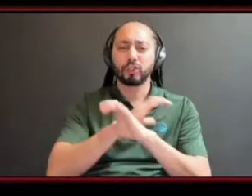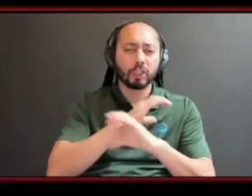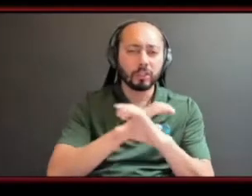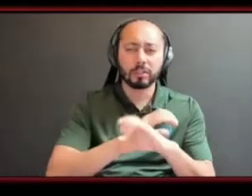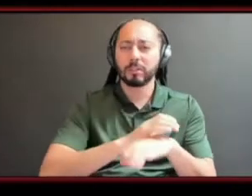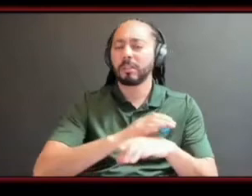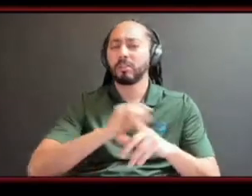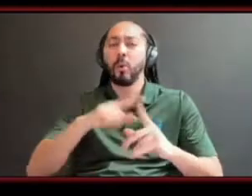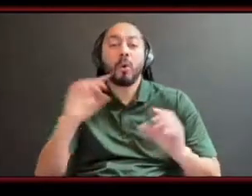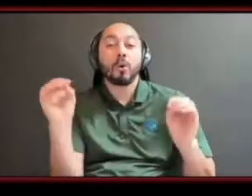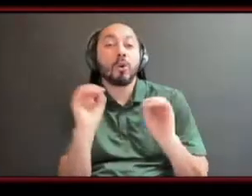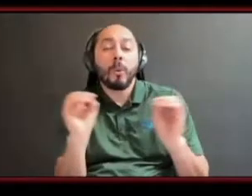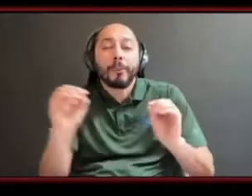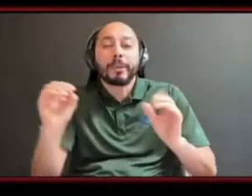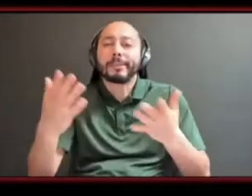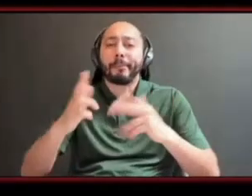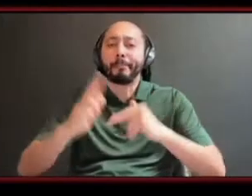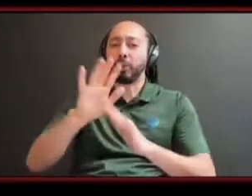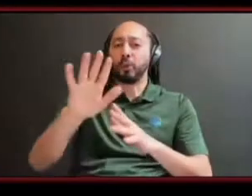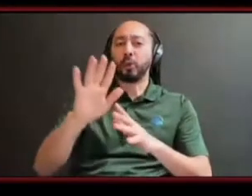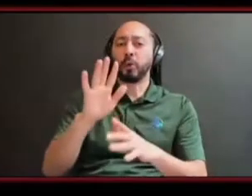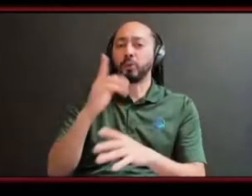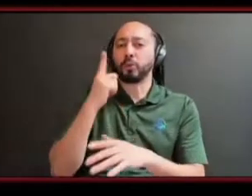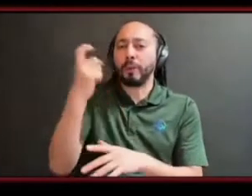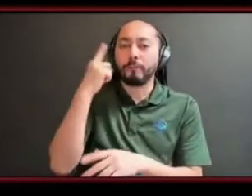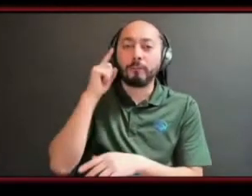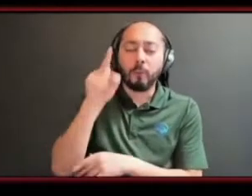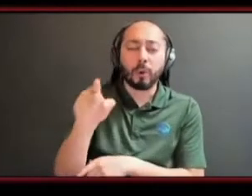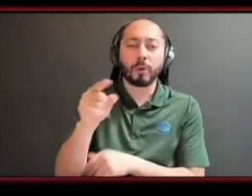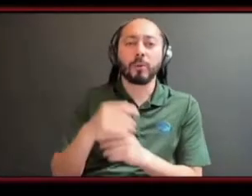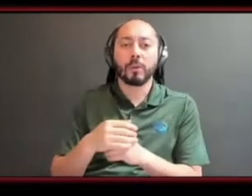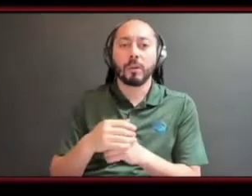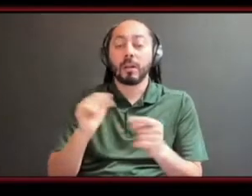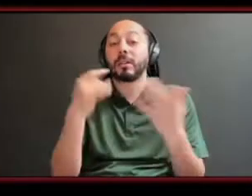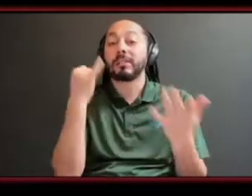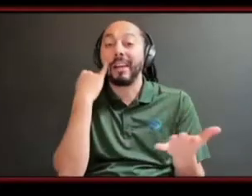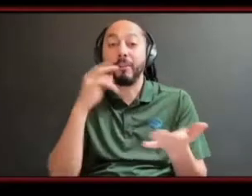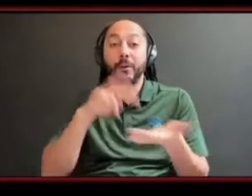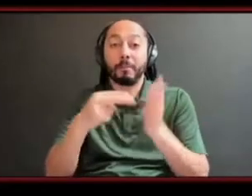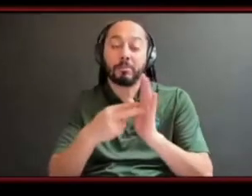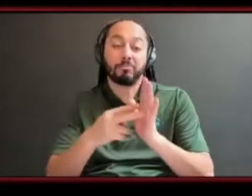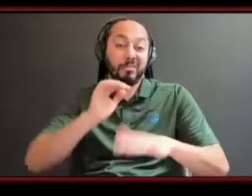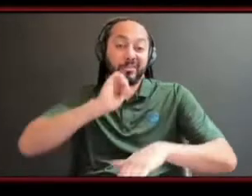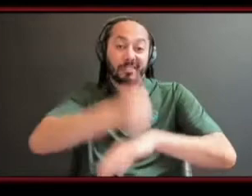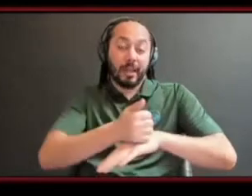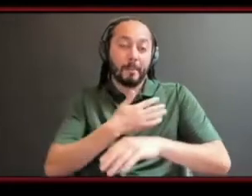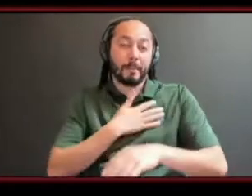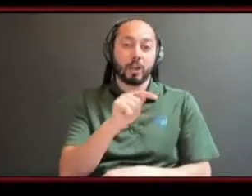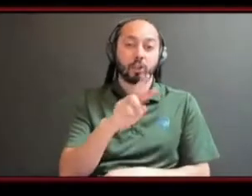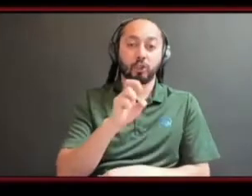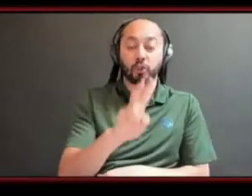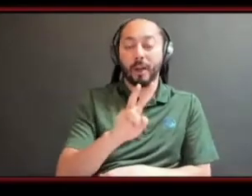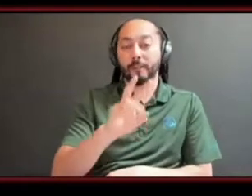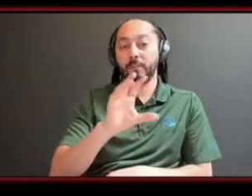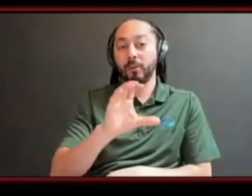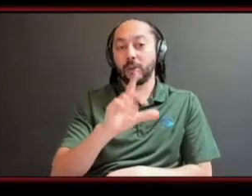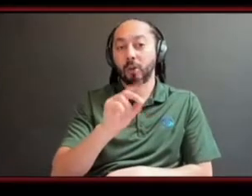end of the day like and when it comes to like either creating trev clothing or solely productions